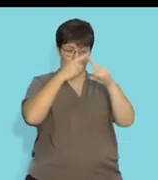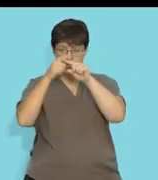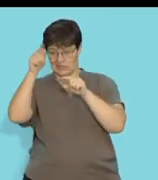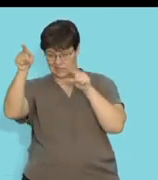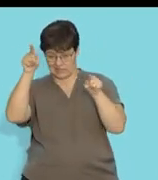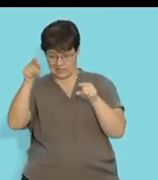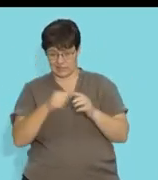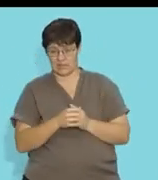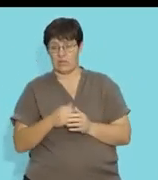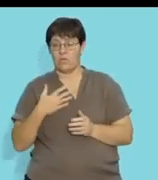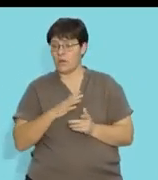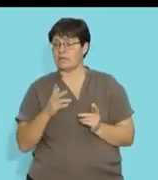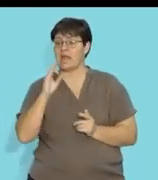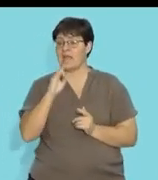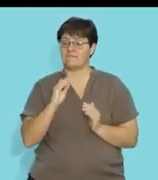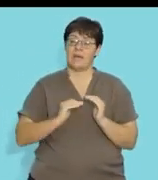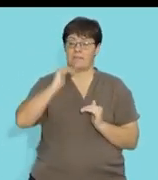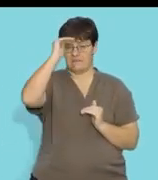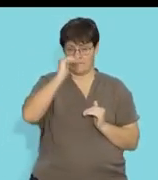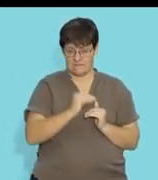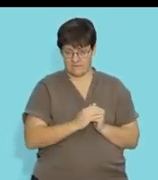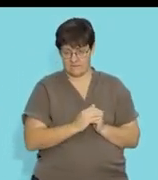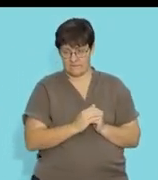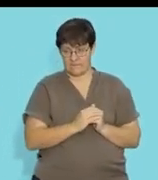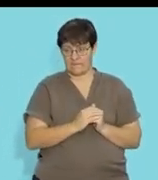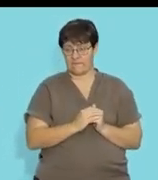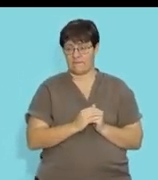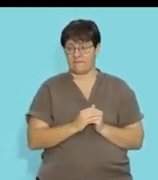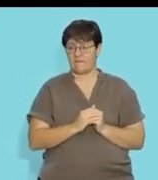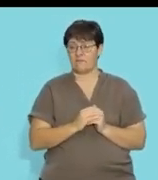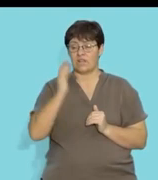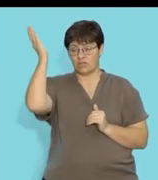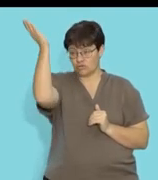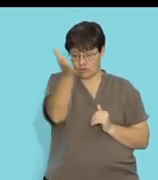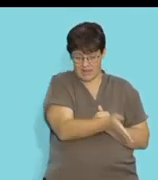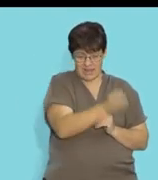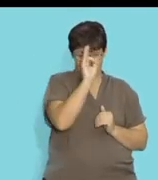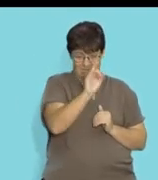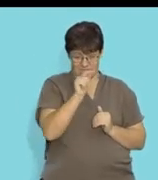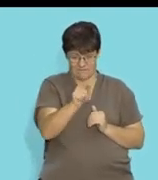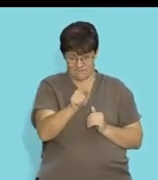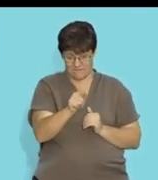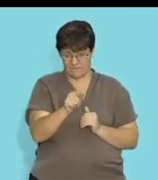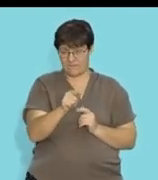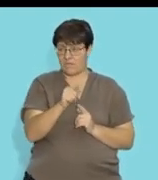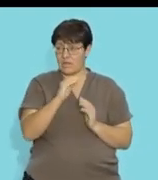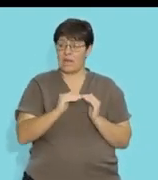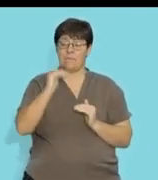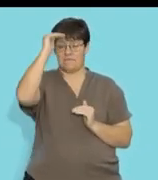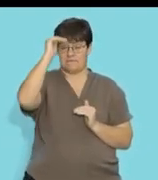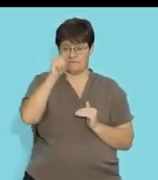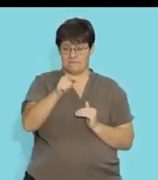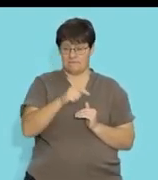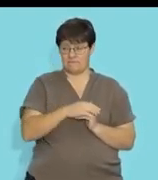intersection. There's the point of intersection, right? I want where F is above. And remember, the F was the straight line. So